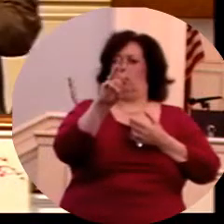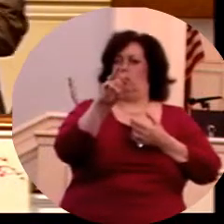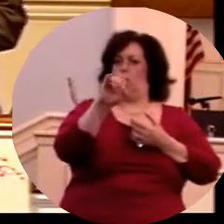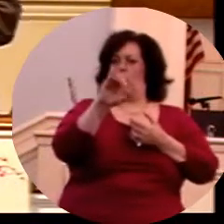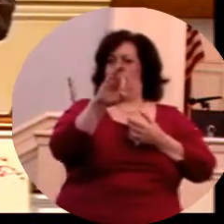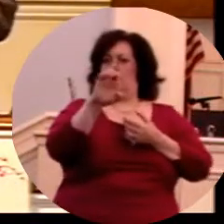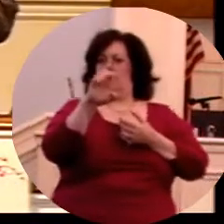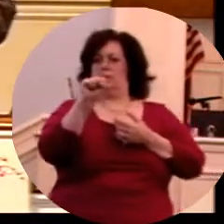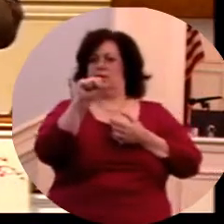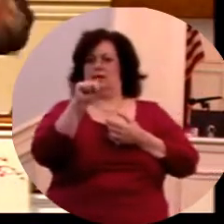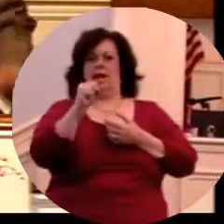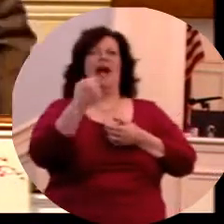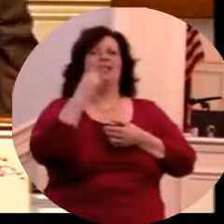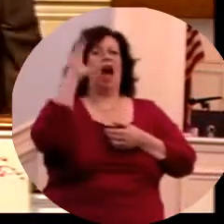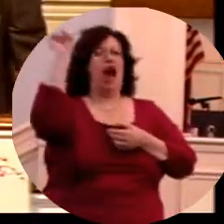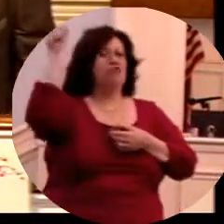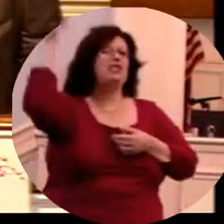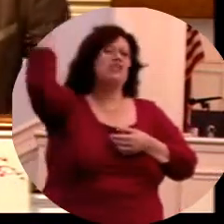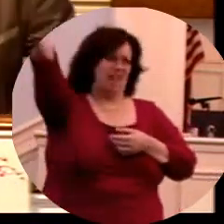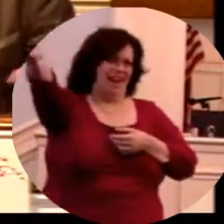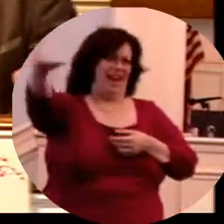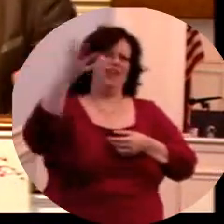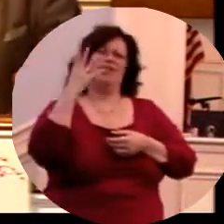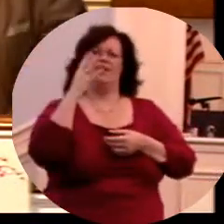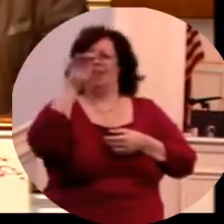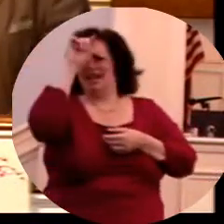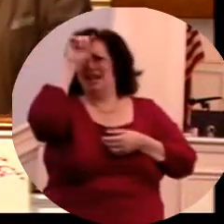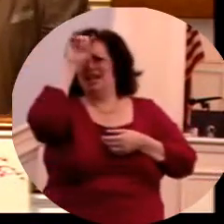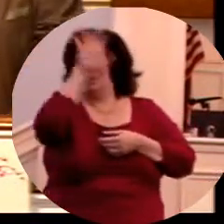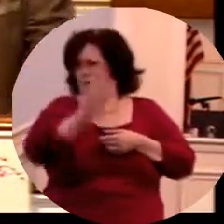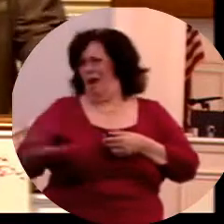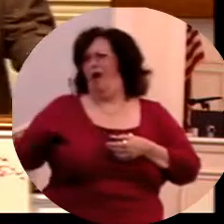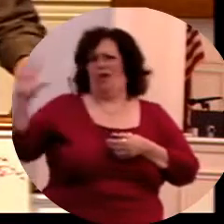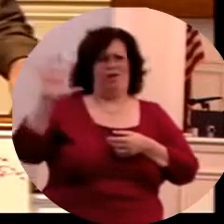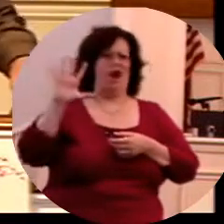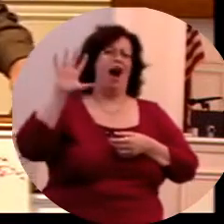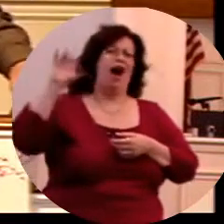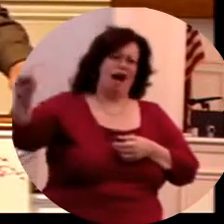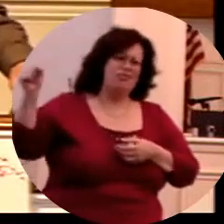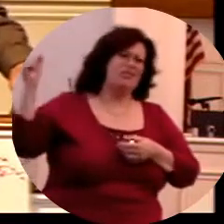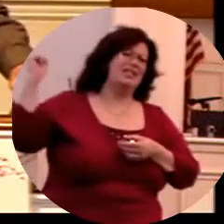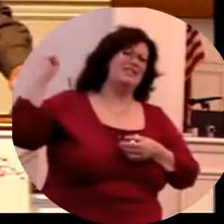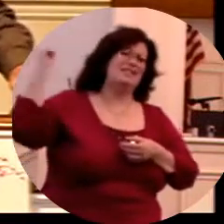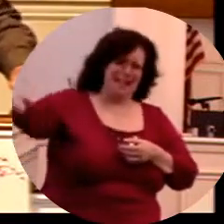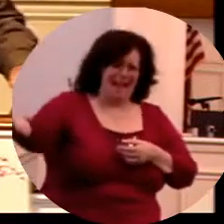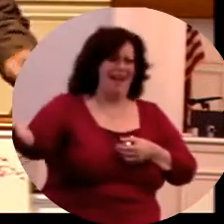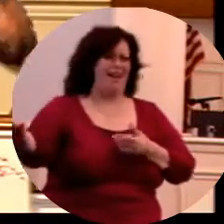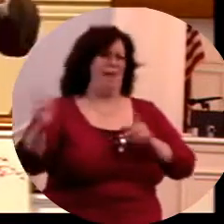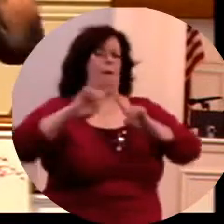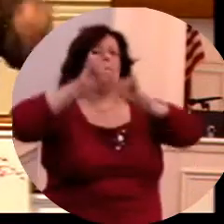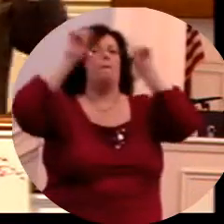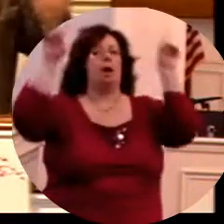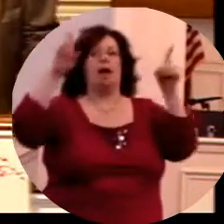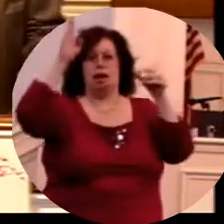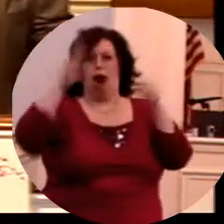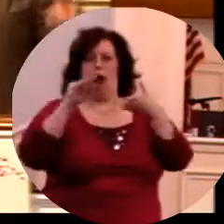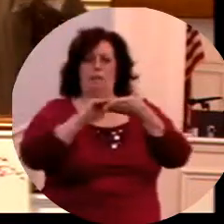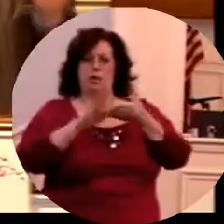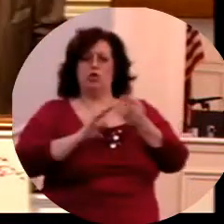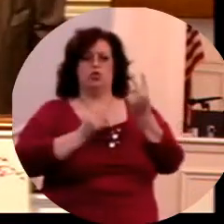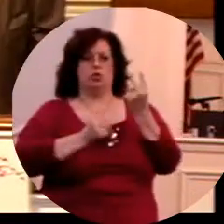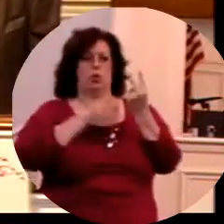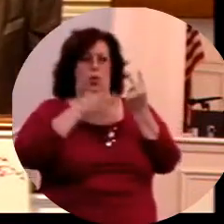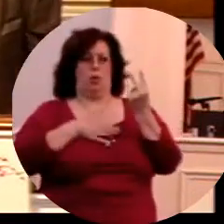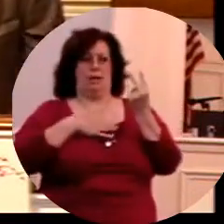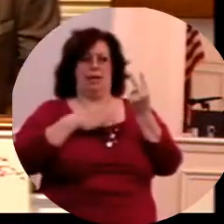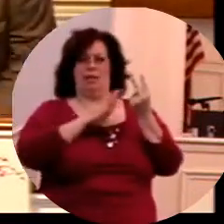hundreds of midwives in the land of Egypt and throughout the history of the world, but yet God records